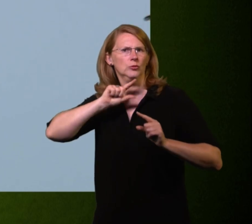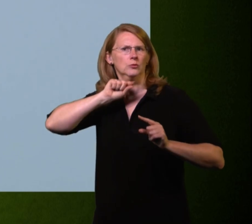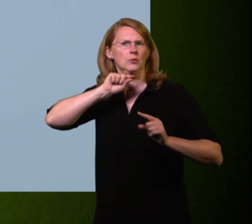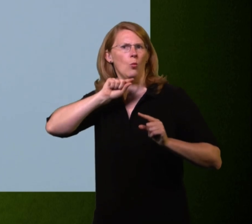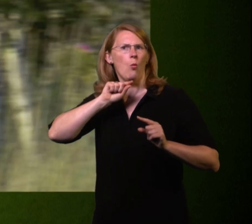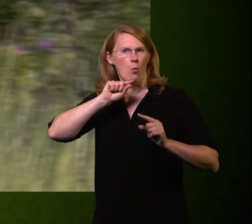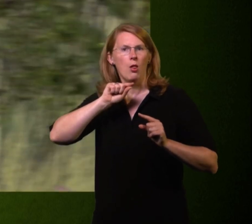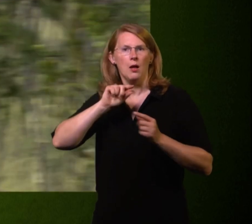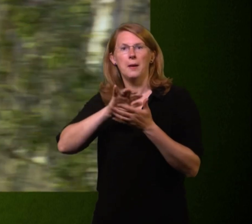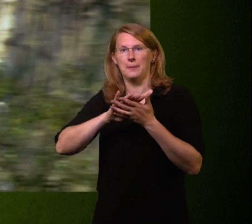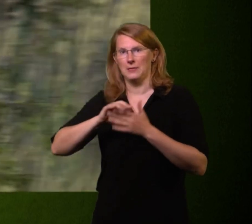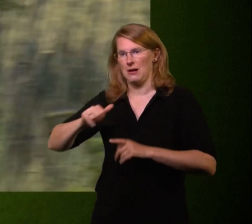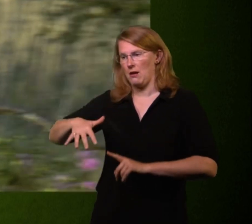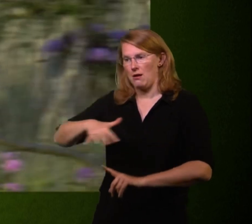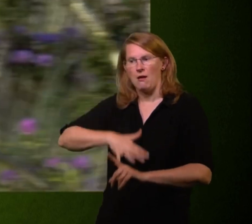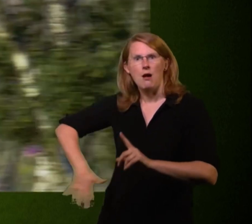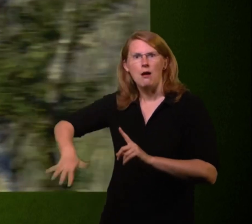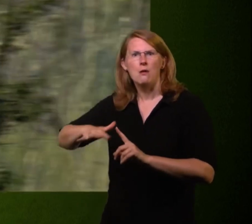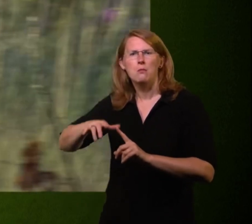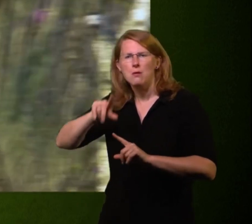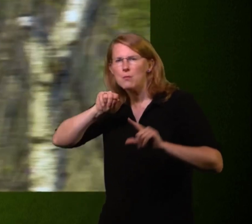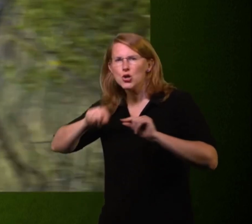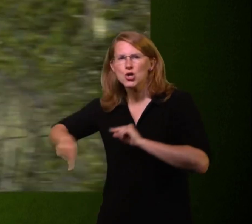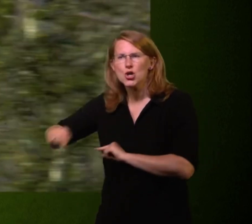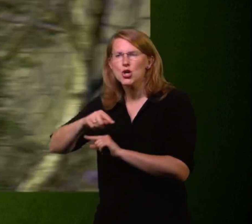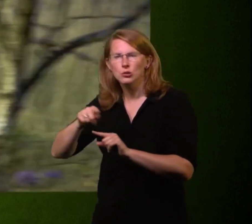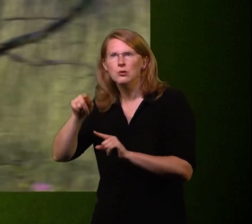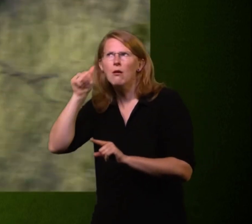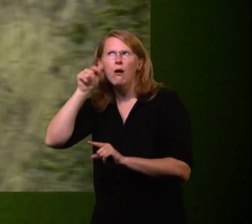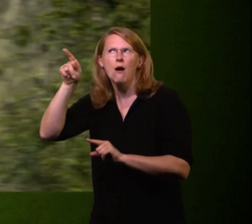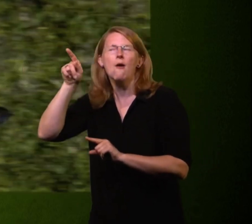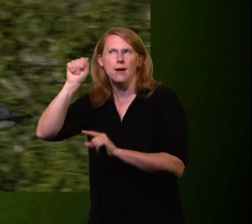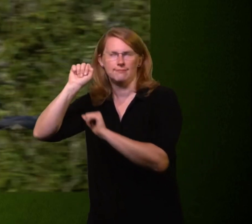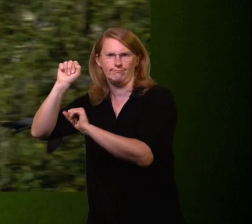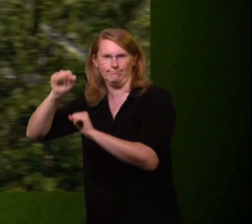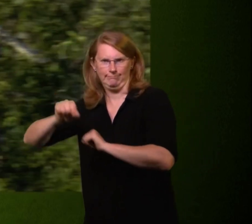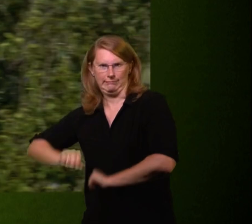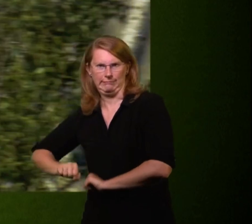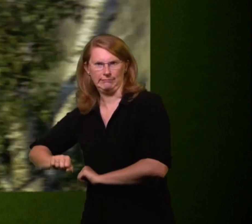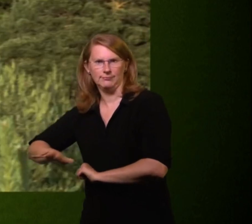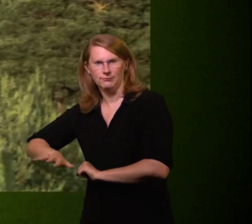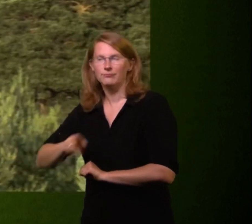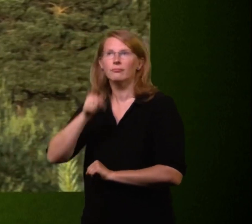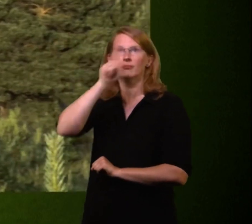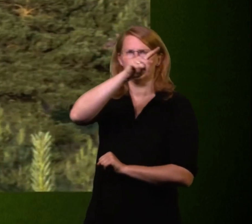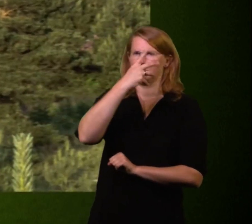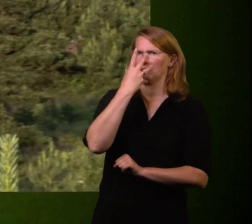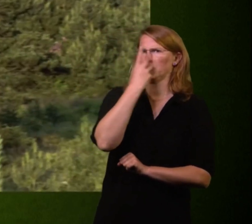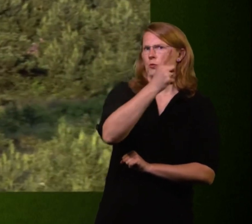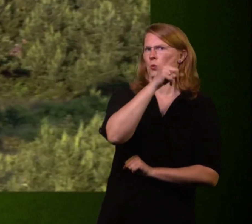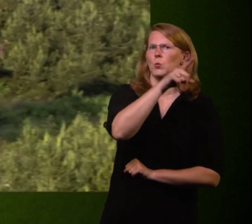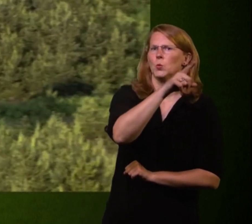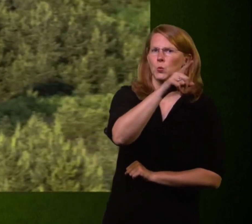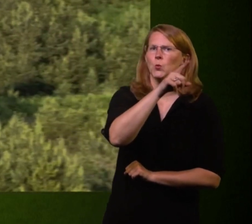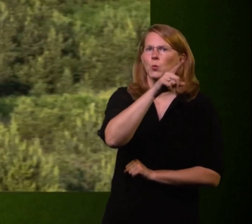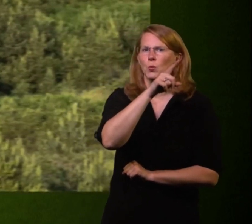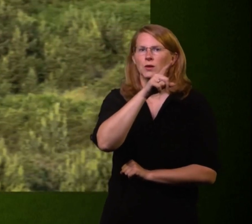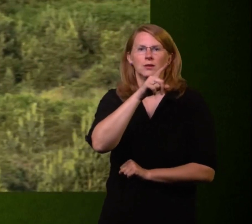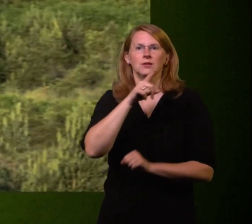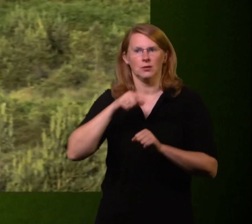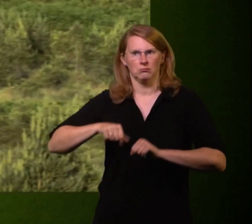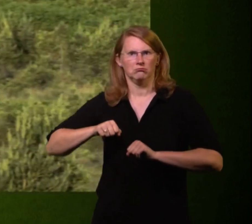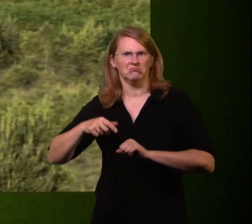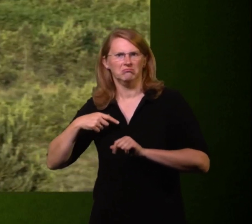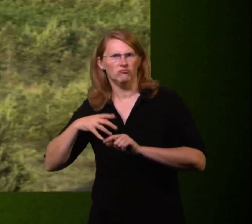their neighbors call and a stranger's call they'll tolerate their neighbors more but they'll get very